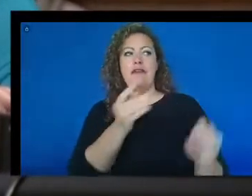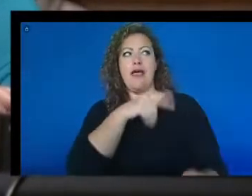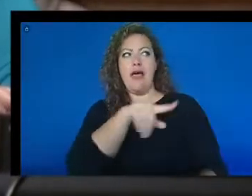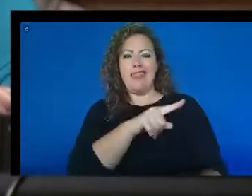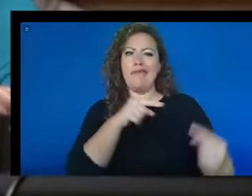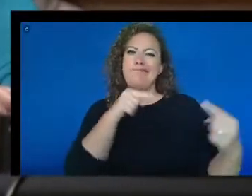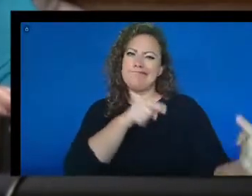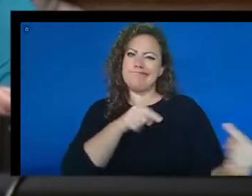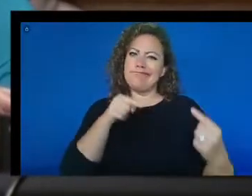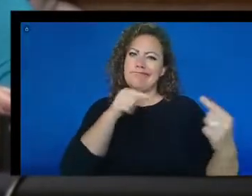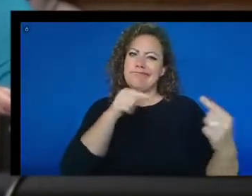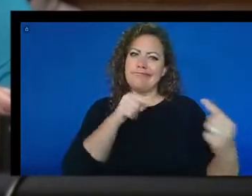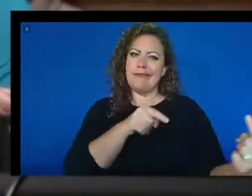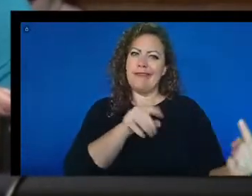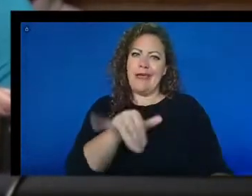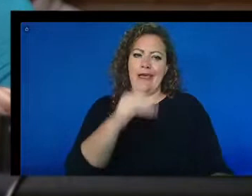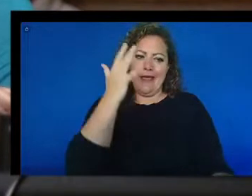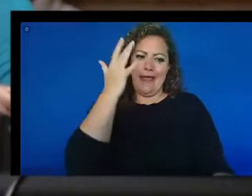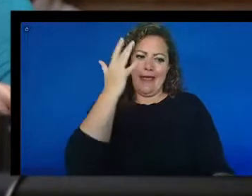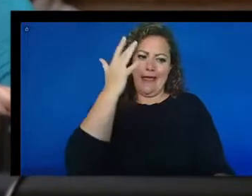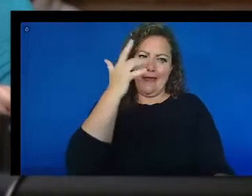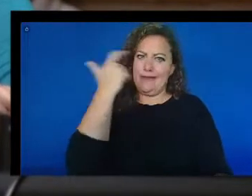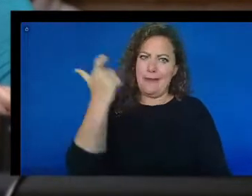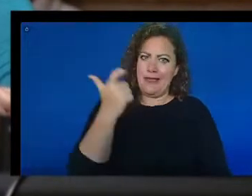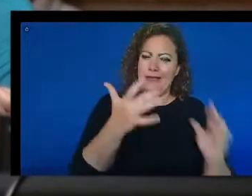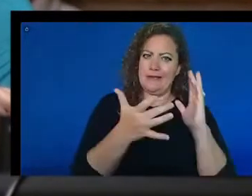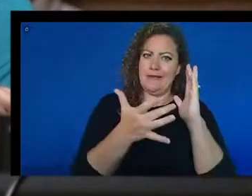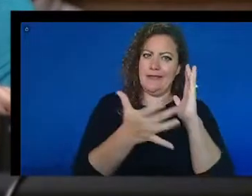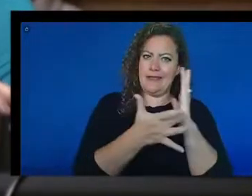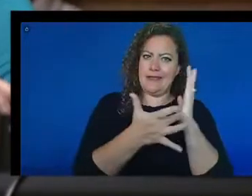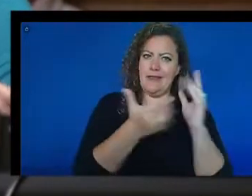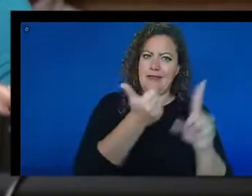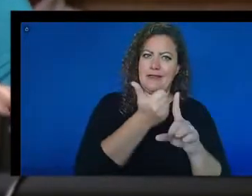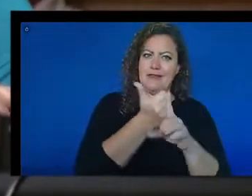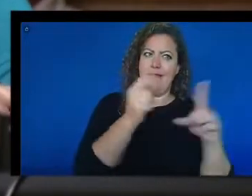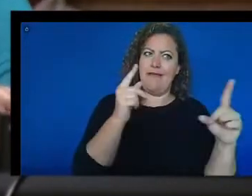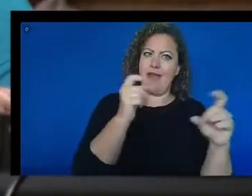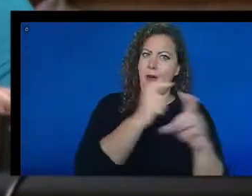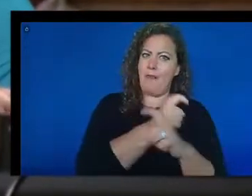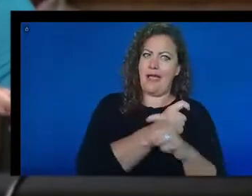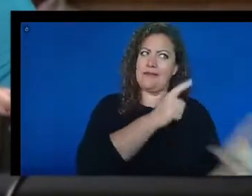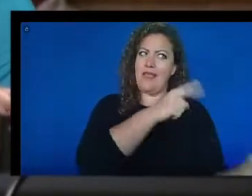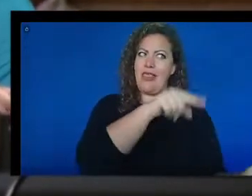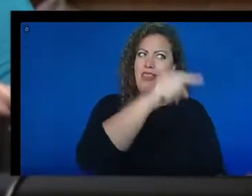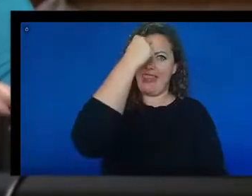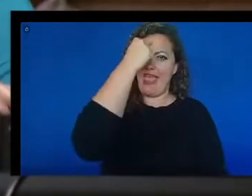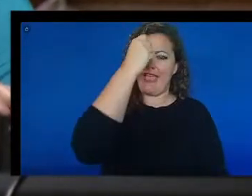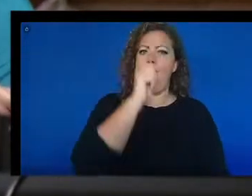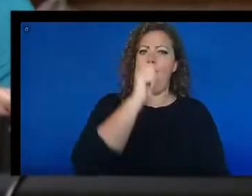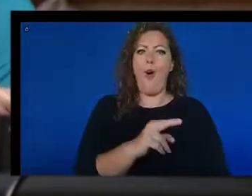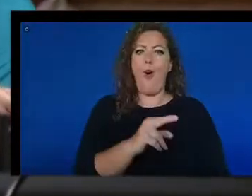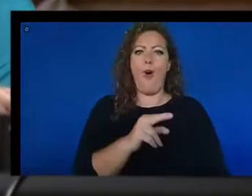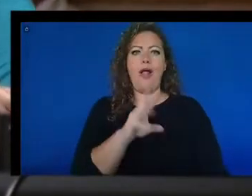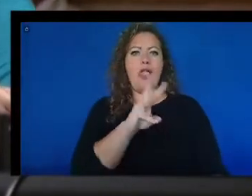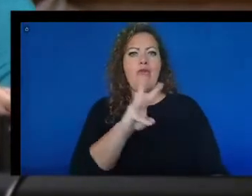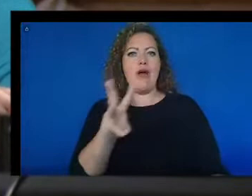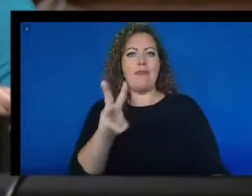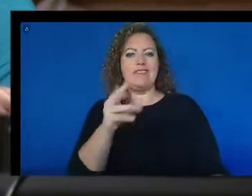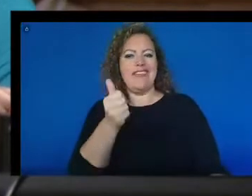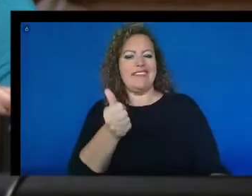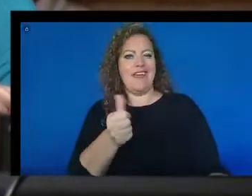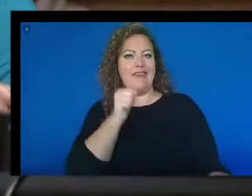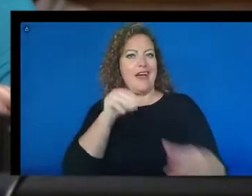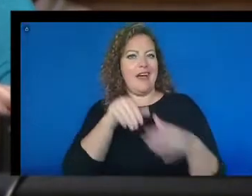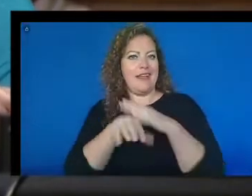is it because the technology is too complex, so they think, or is it the website's not accessible? Sometimes I have to do a little